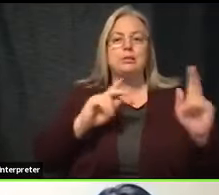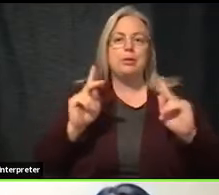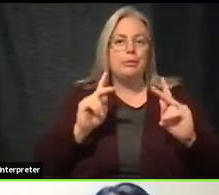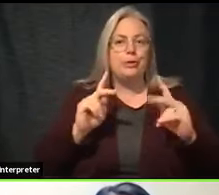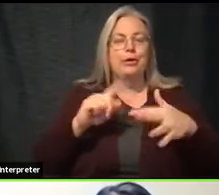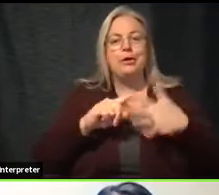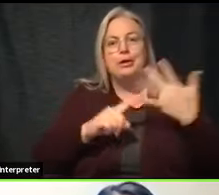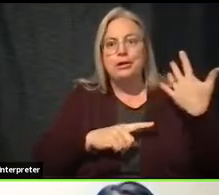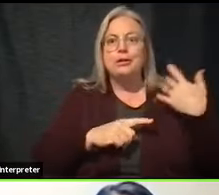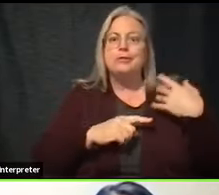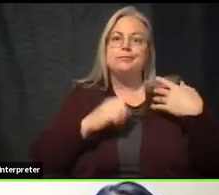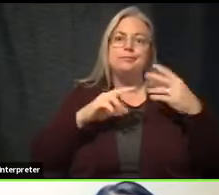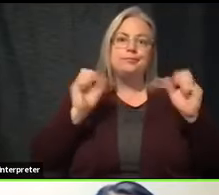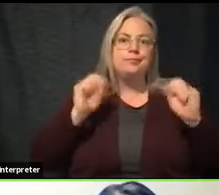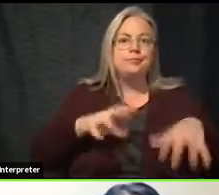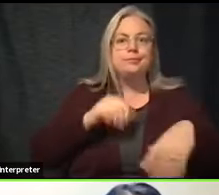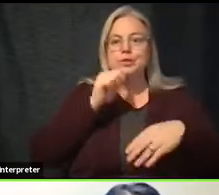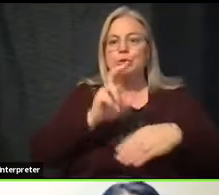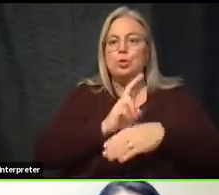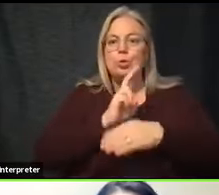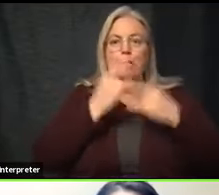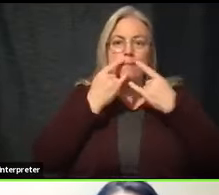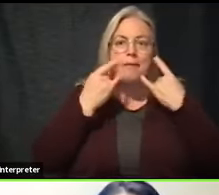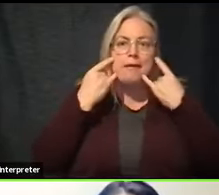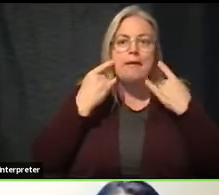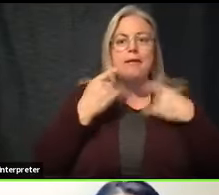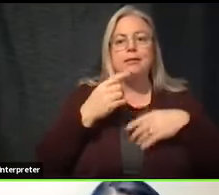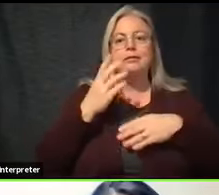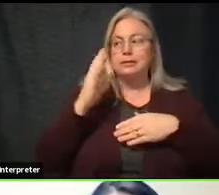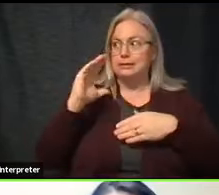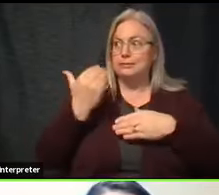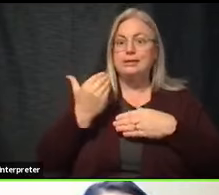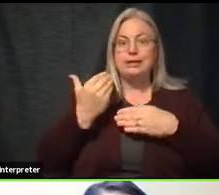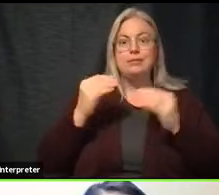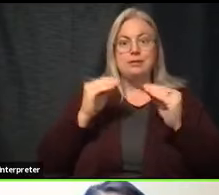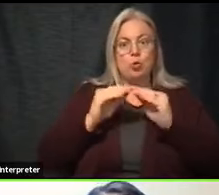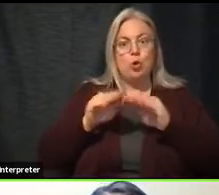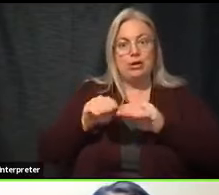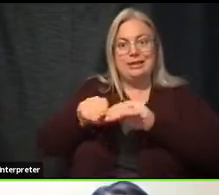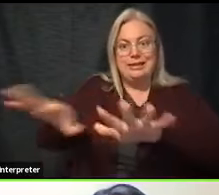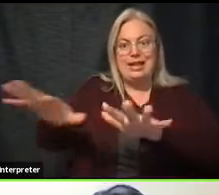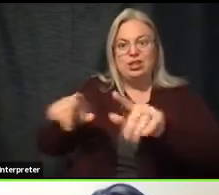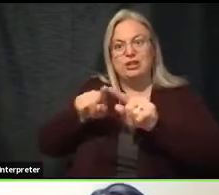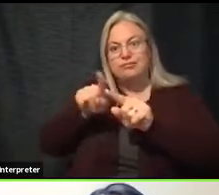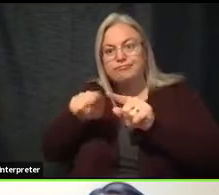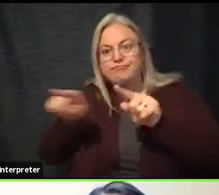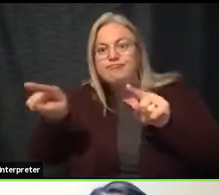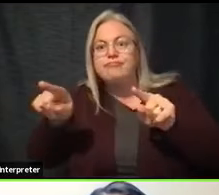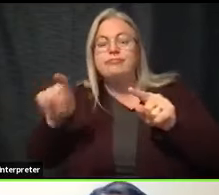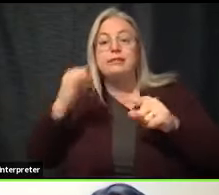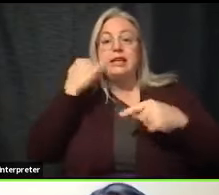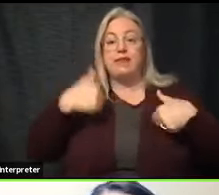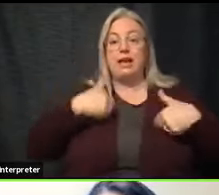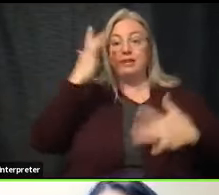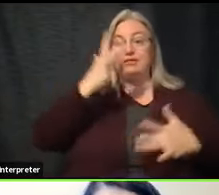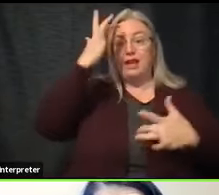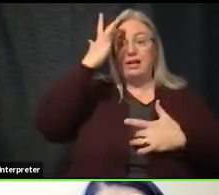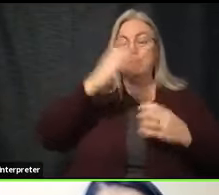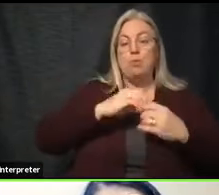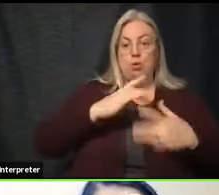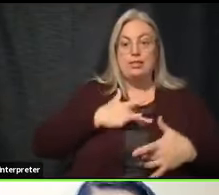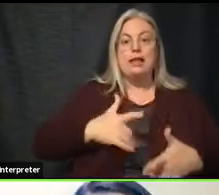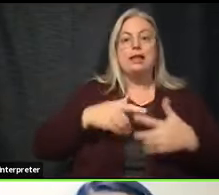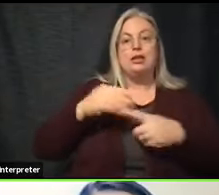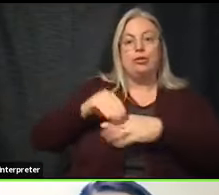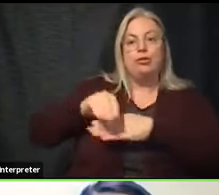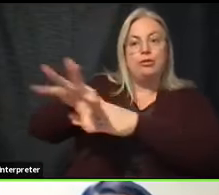these other variants that Dr. Ariel was talking about. A number of them do seem to be more contagious, meaning that if I'm infected, I'm more likely to pass it